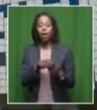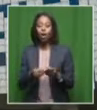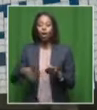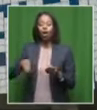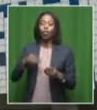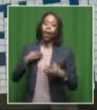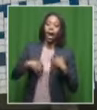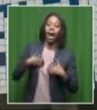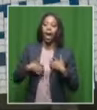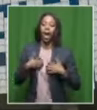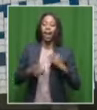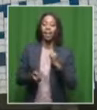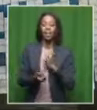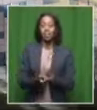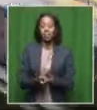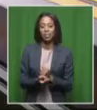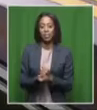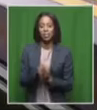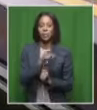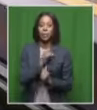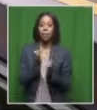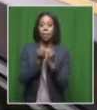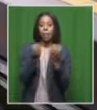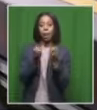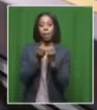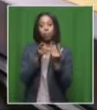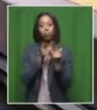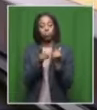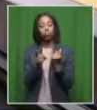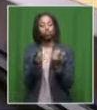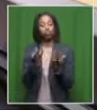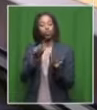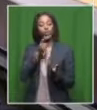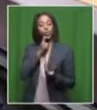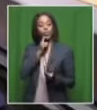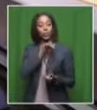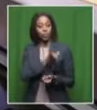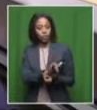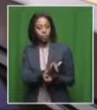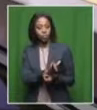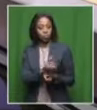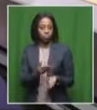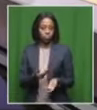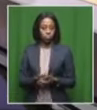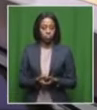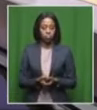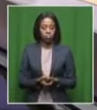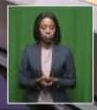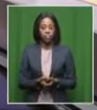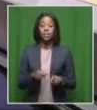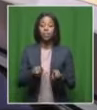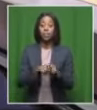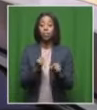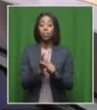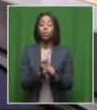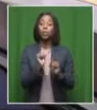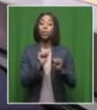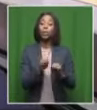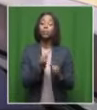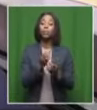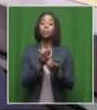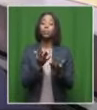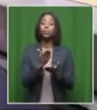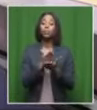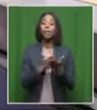excitement from the fashion of using hardly as a start. Because even those who are not using